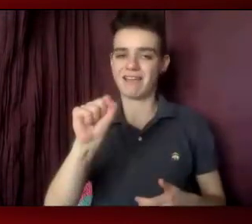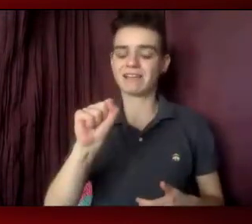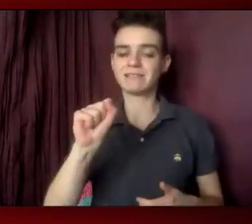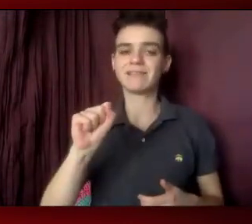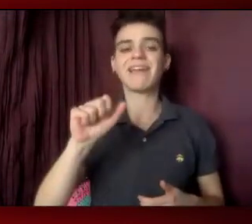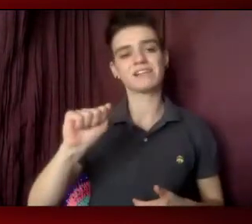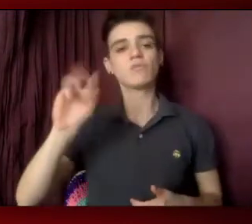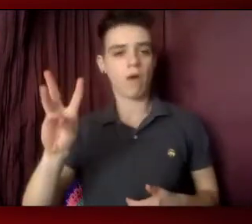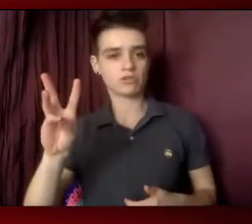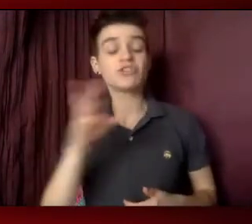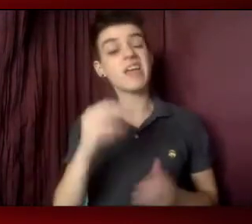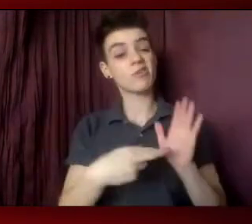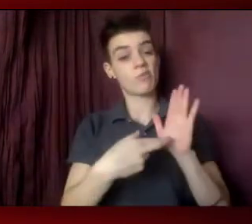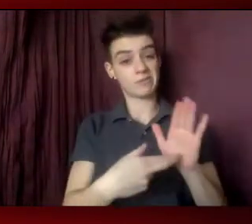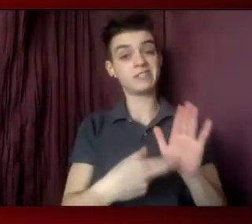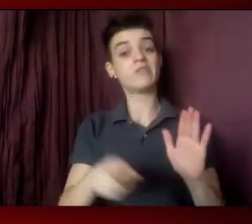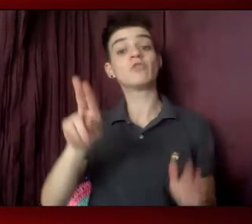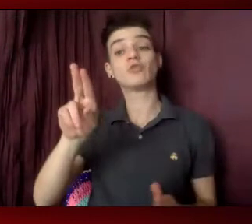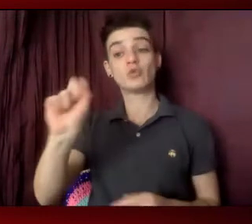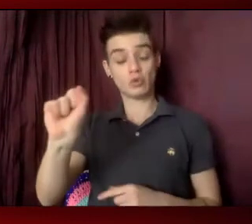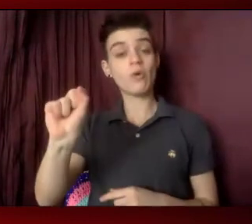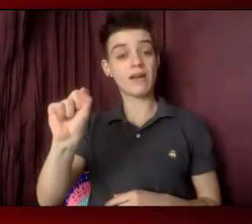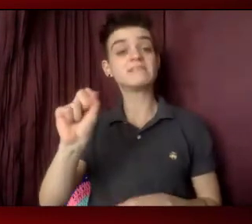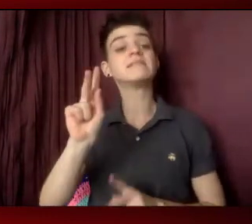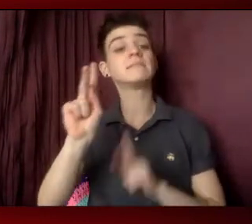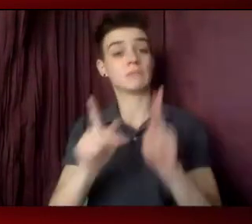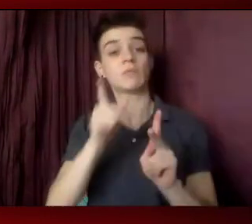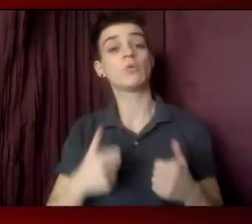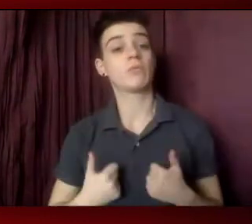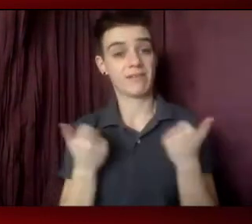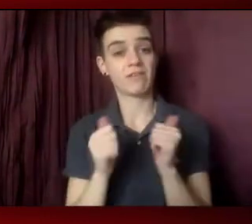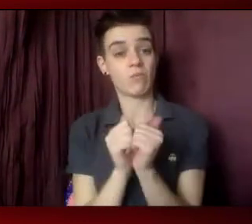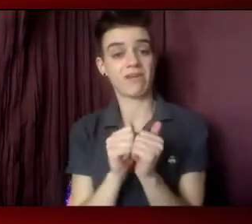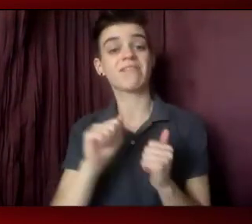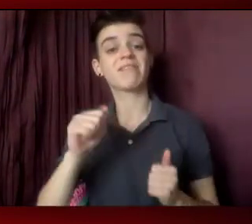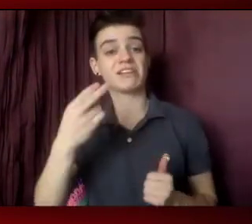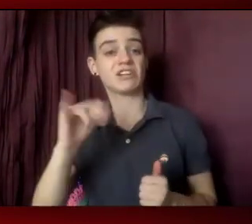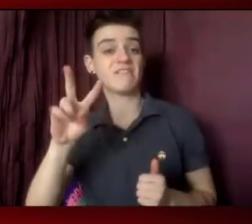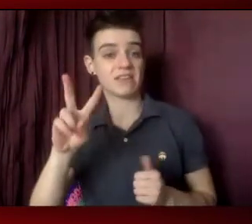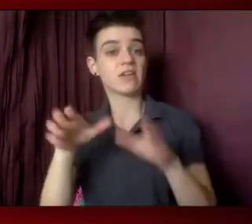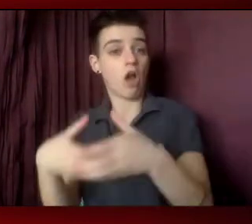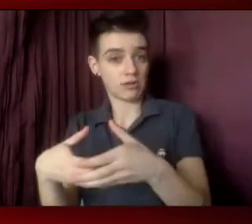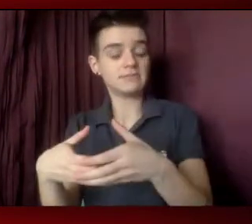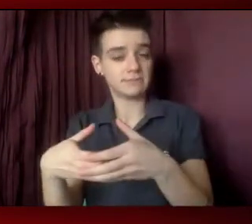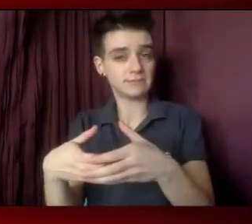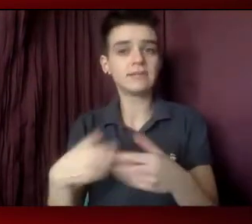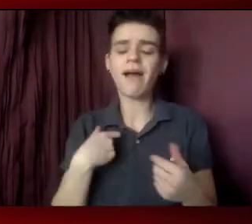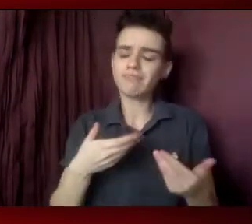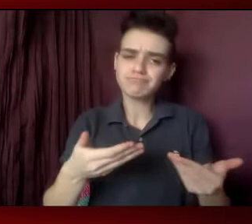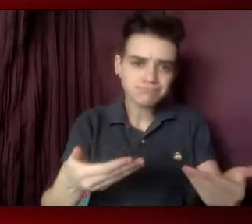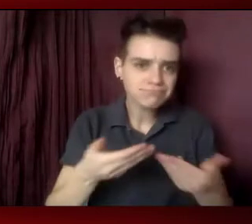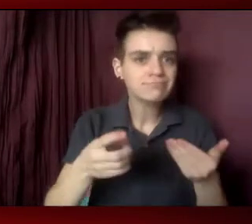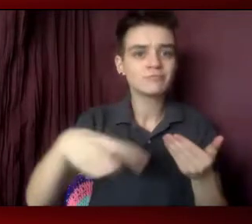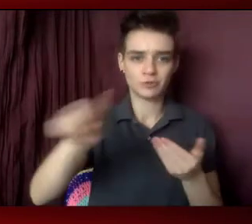of the United States Persons Living with HIV Caucus Steering Committee to welcome you